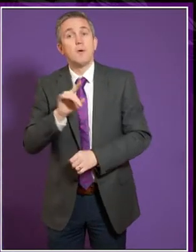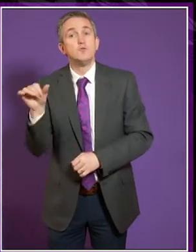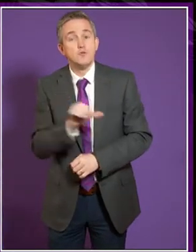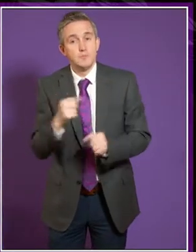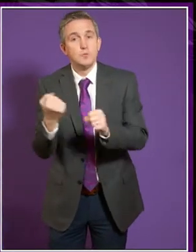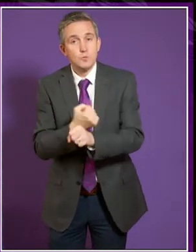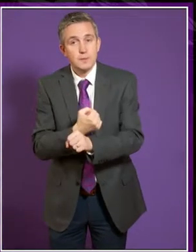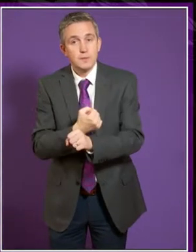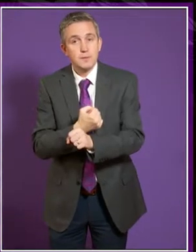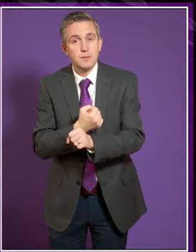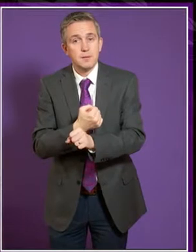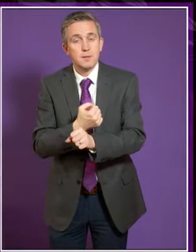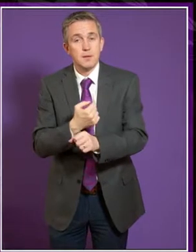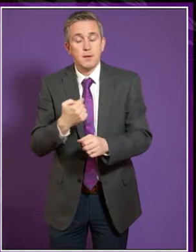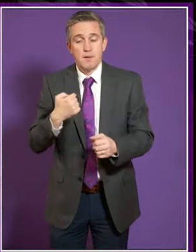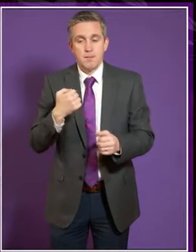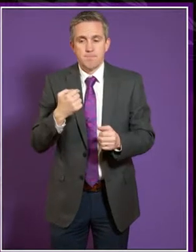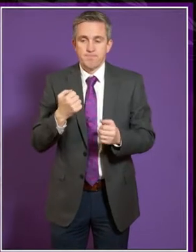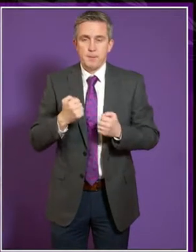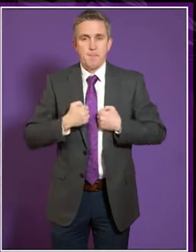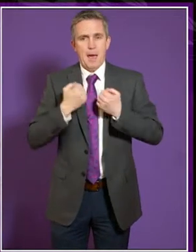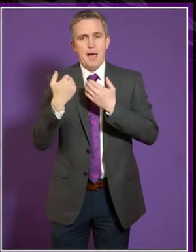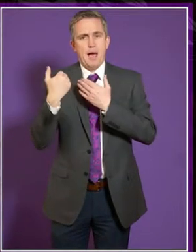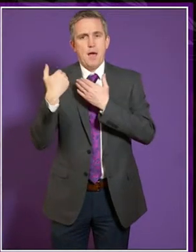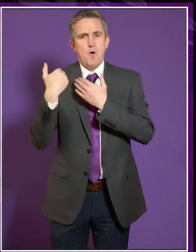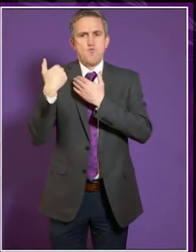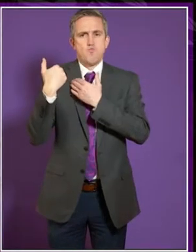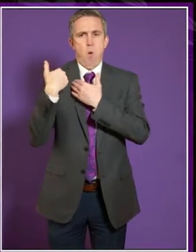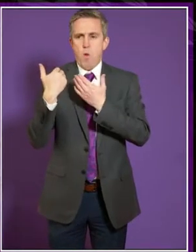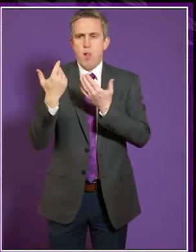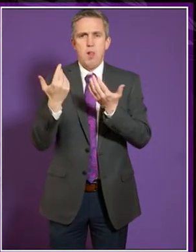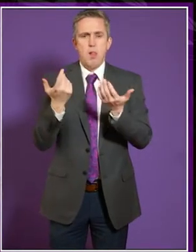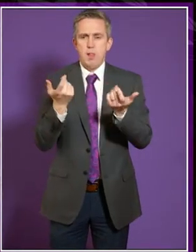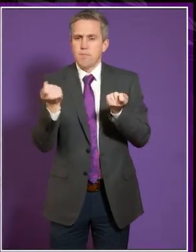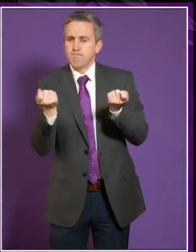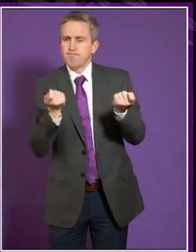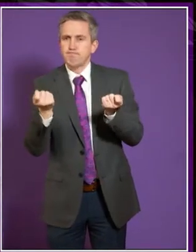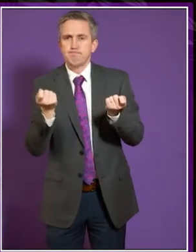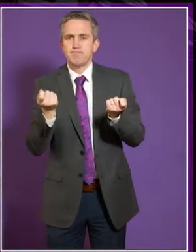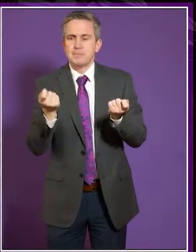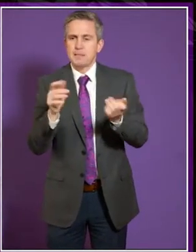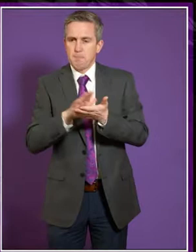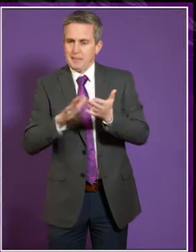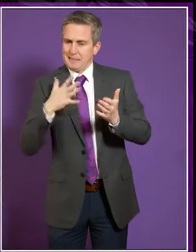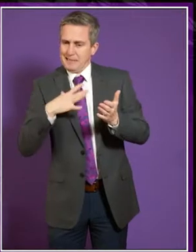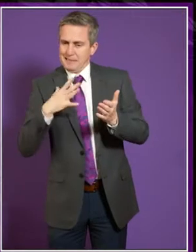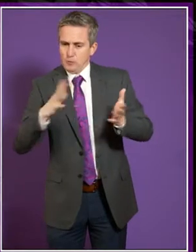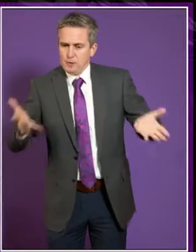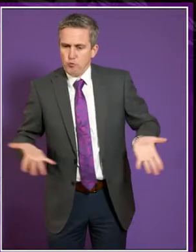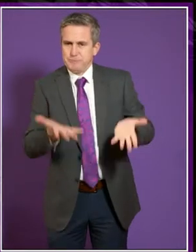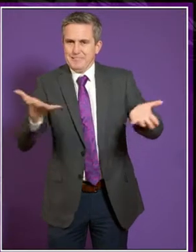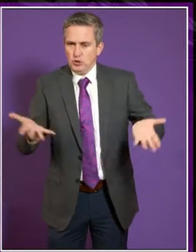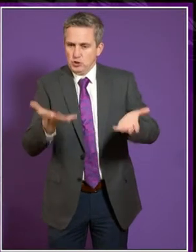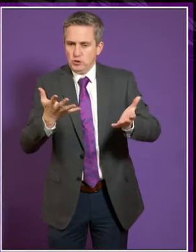I think my role requires me to strike a balance of pushing at the front chest all the time, trying to push